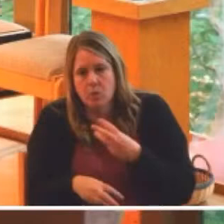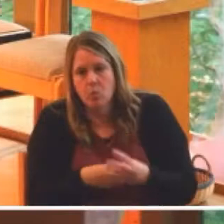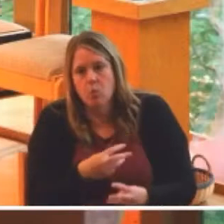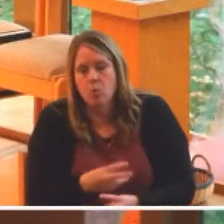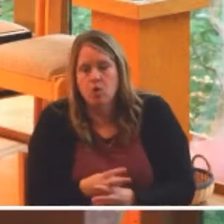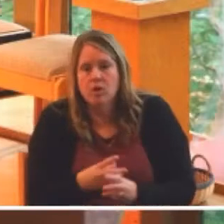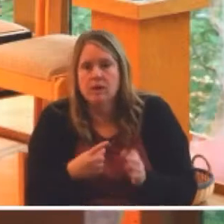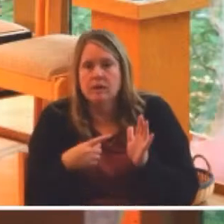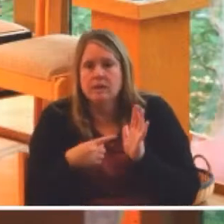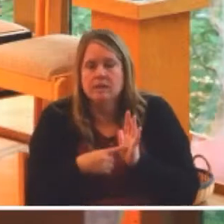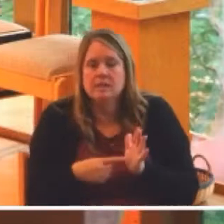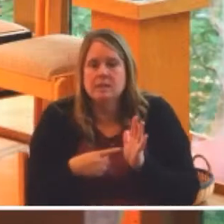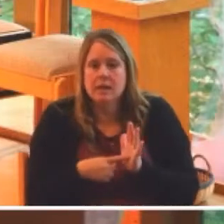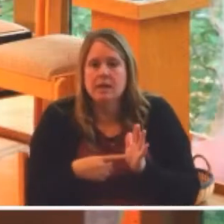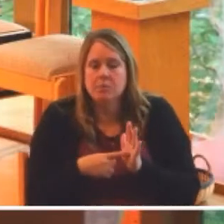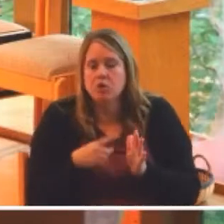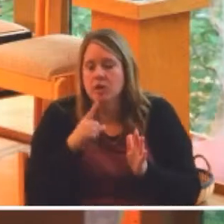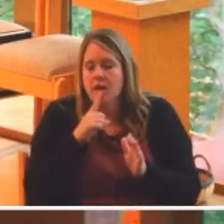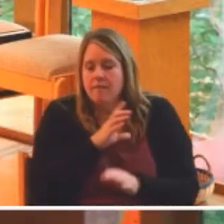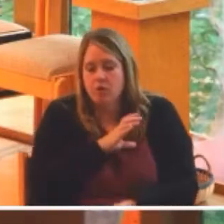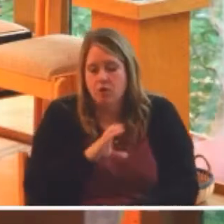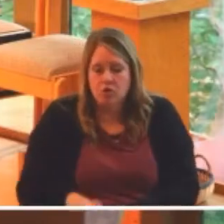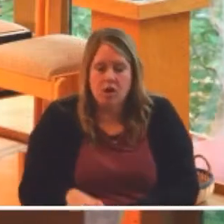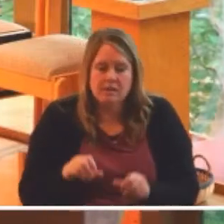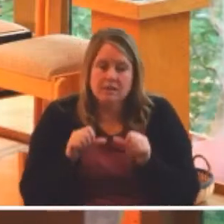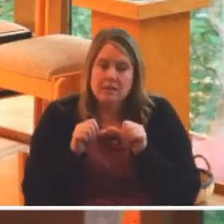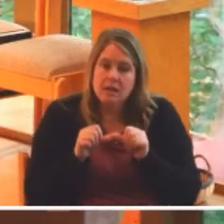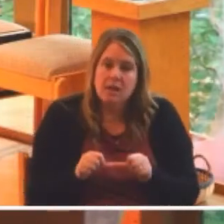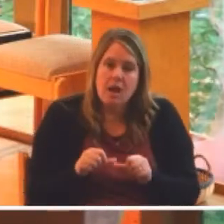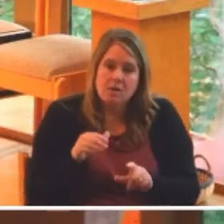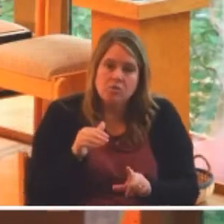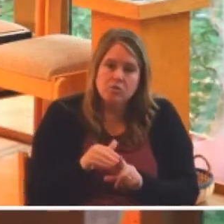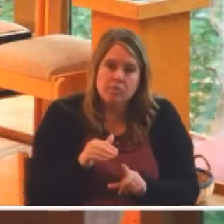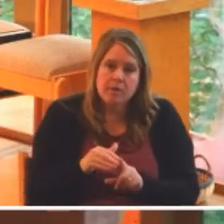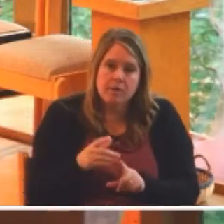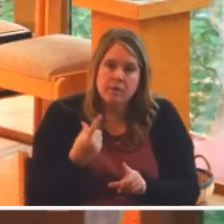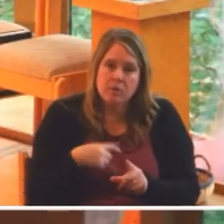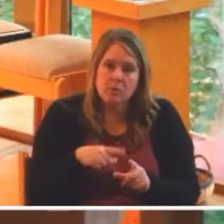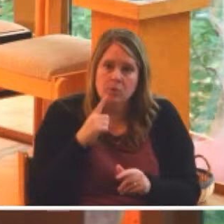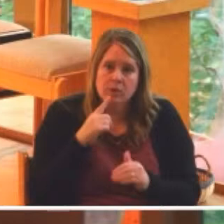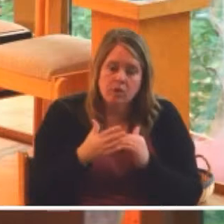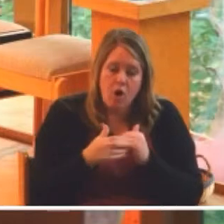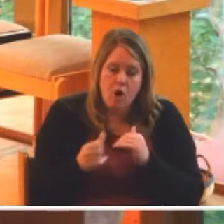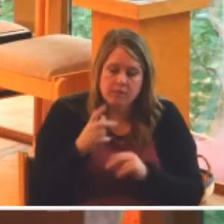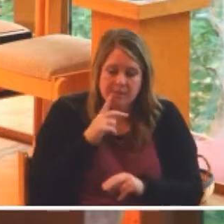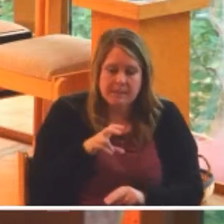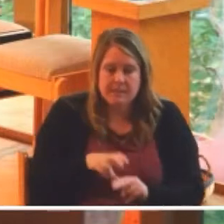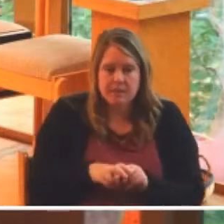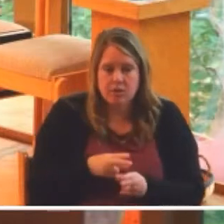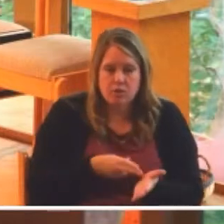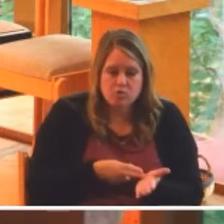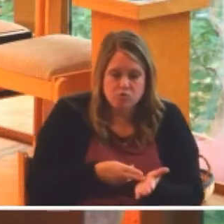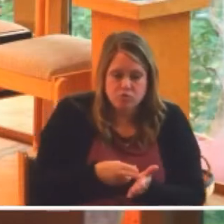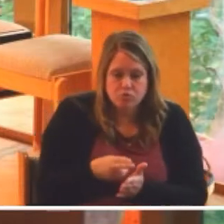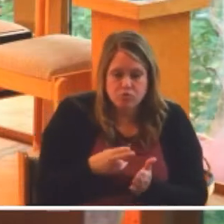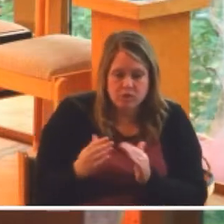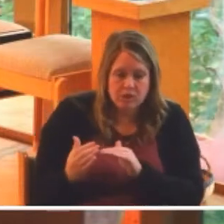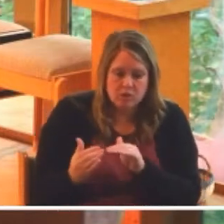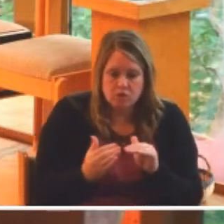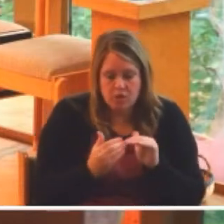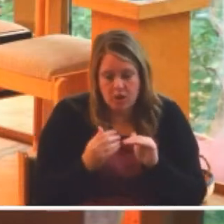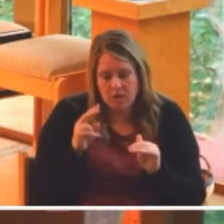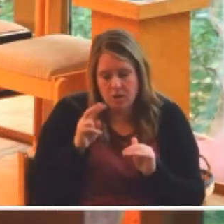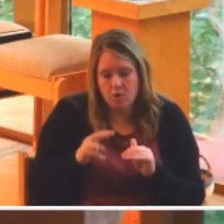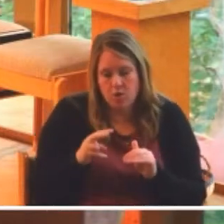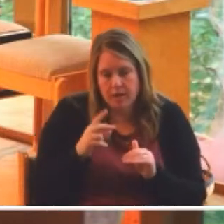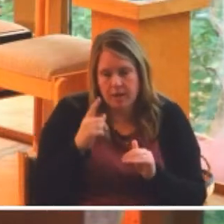The example of Christ is a constant reminder that we are called to be seekers of truth and justice, who look with the eyes of